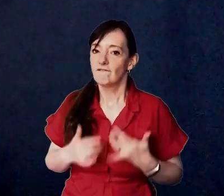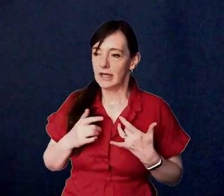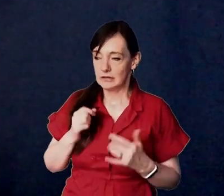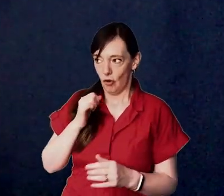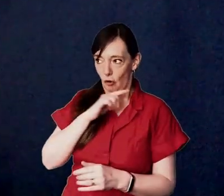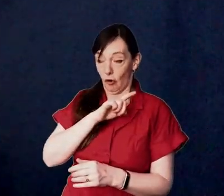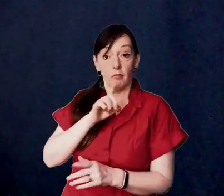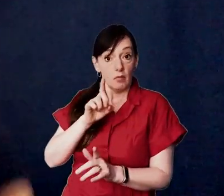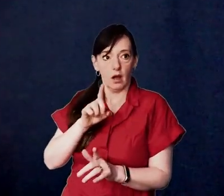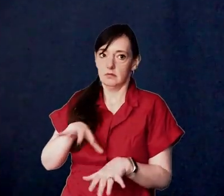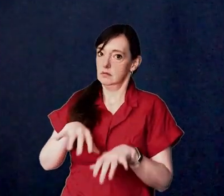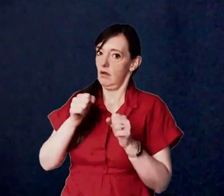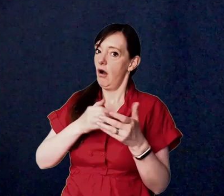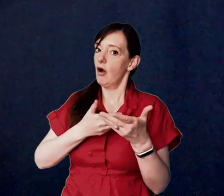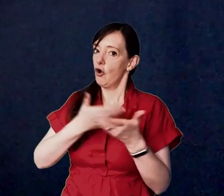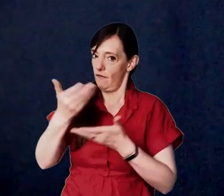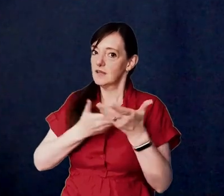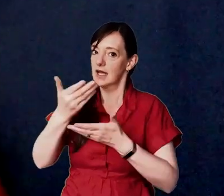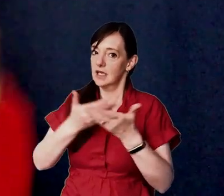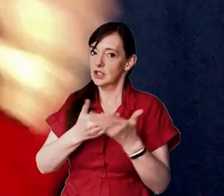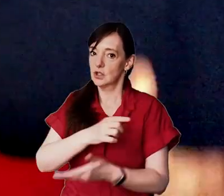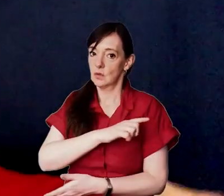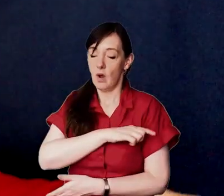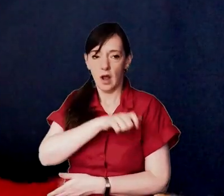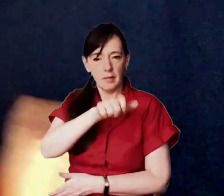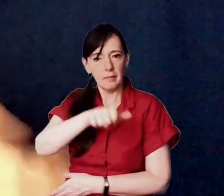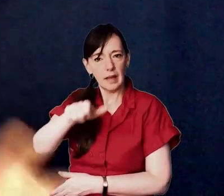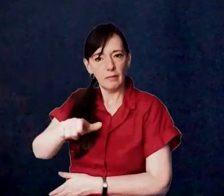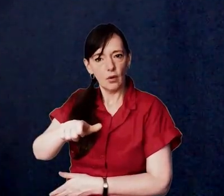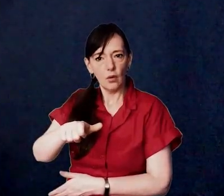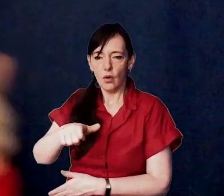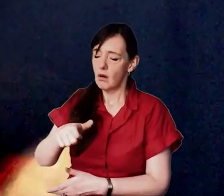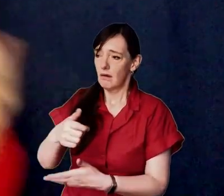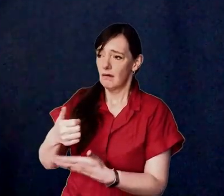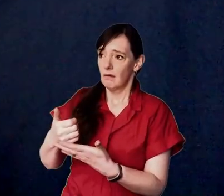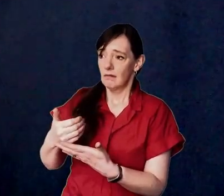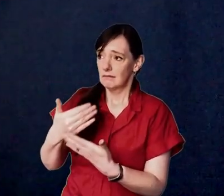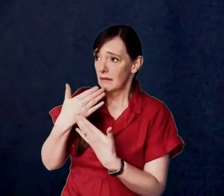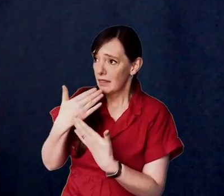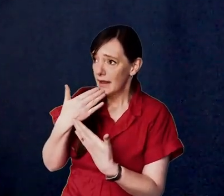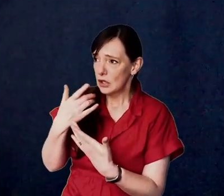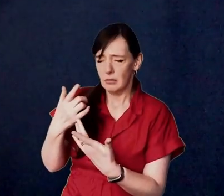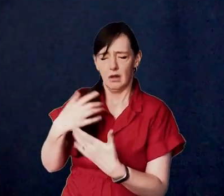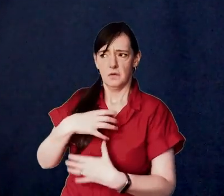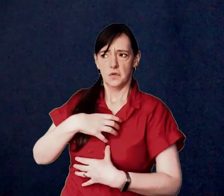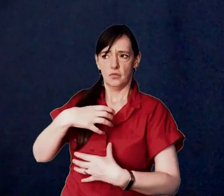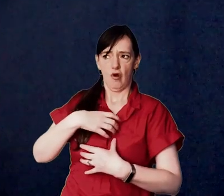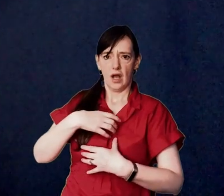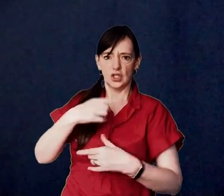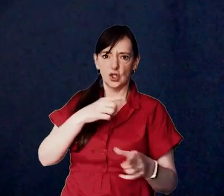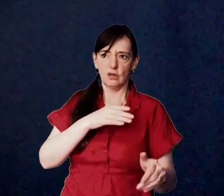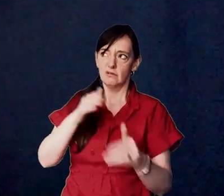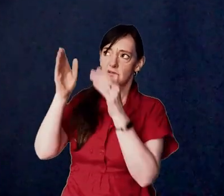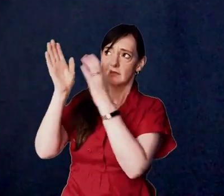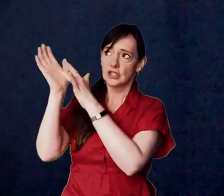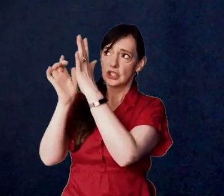it may feel awkward but you will start a conversation as people are grateful for what you've done and surprised that you haven't taken the glory but passed it reflected it to